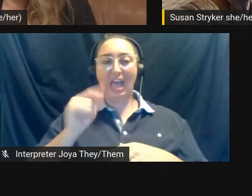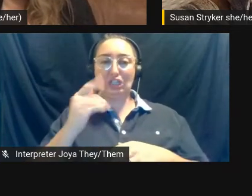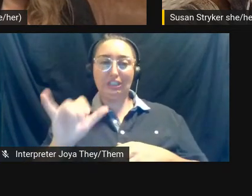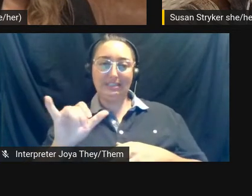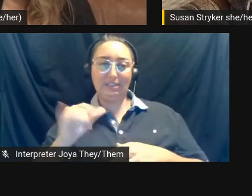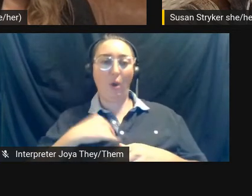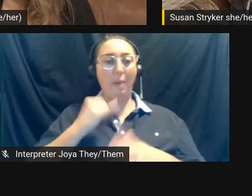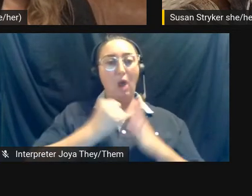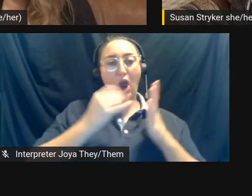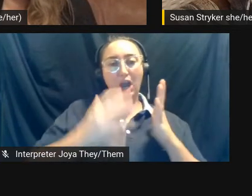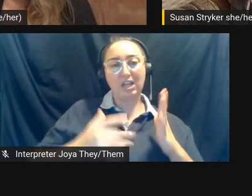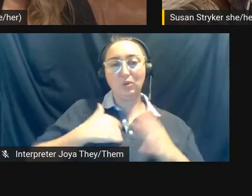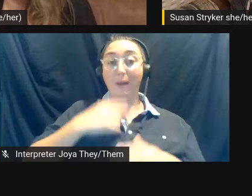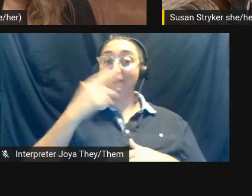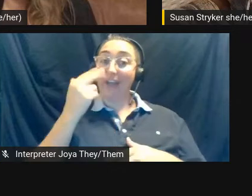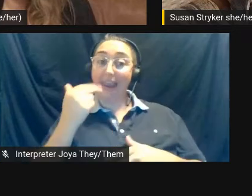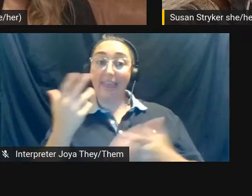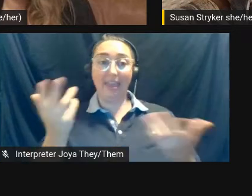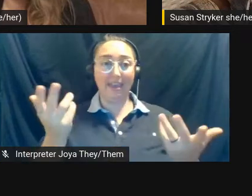being funny.